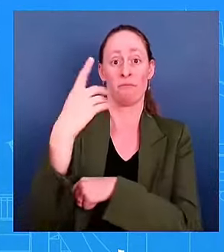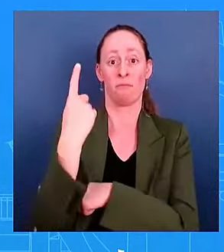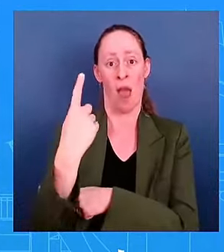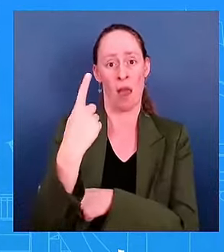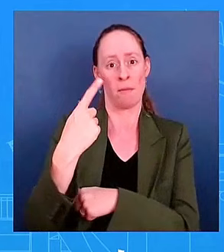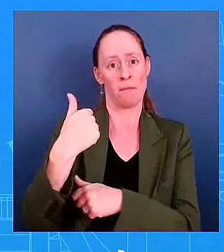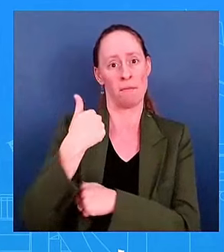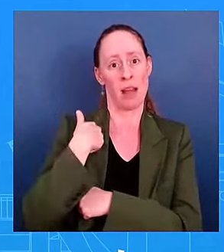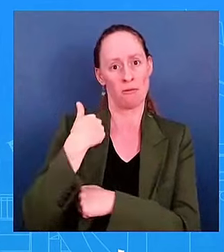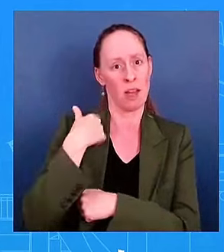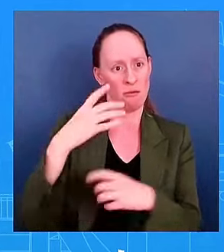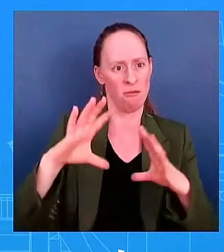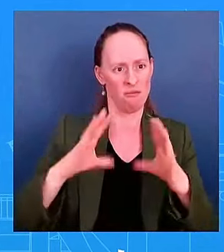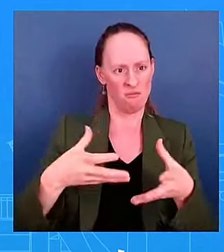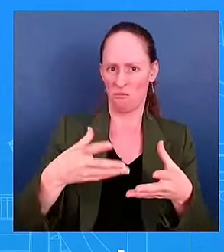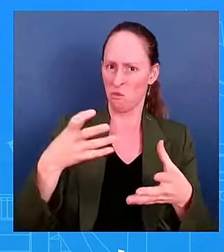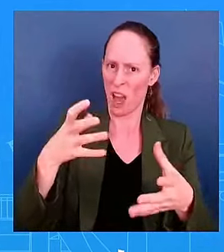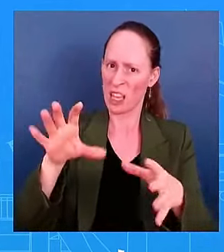if this was the case?